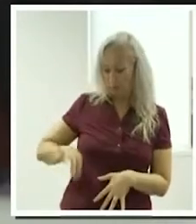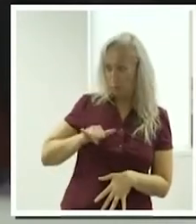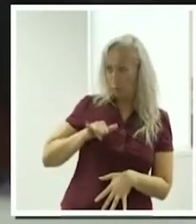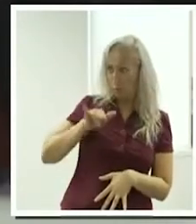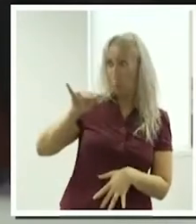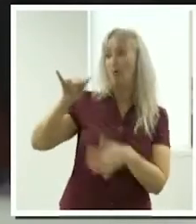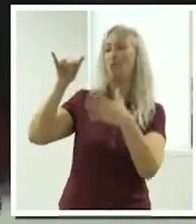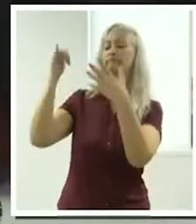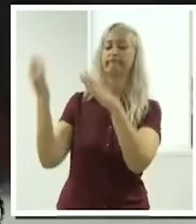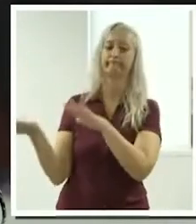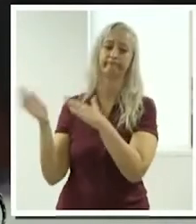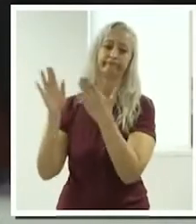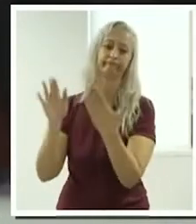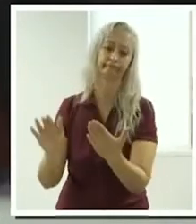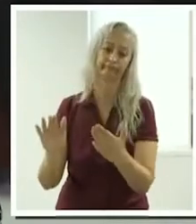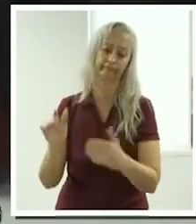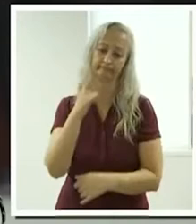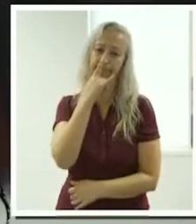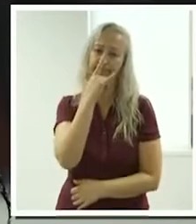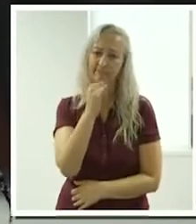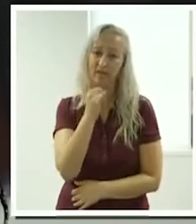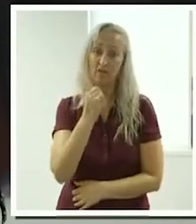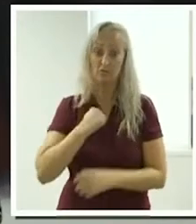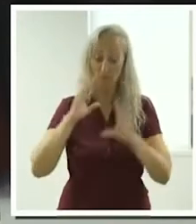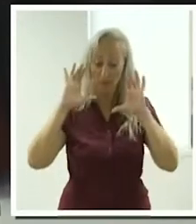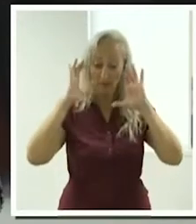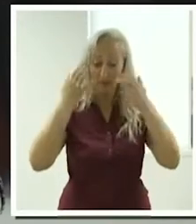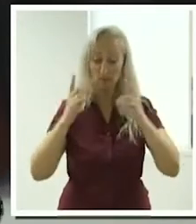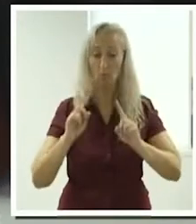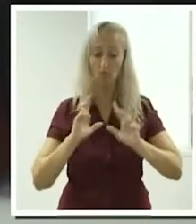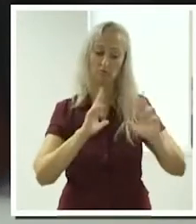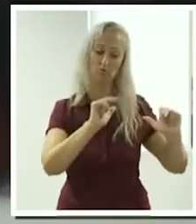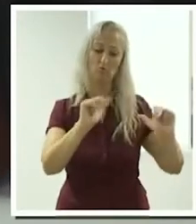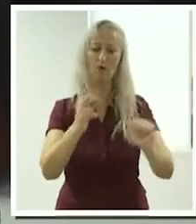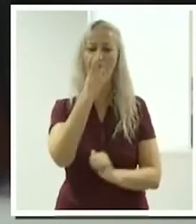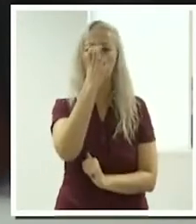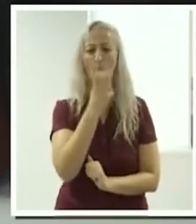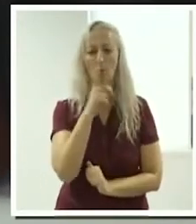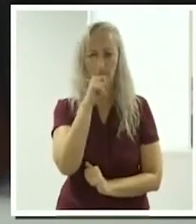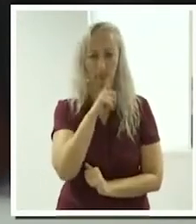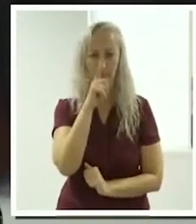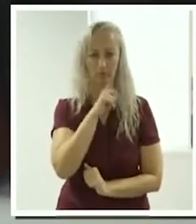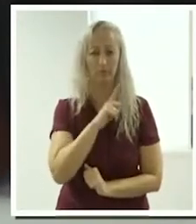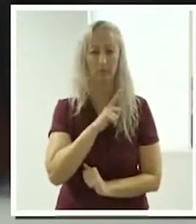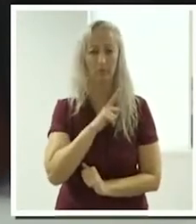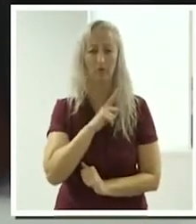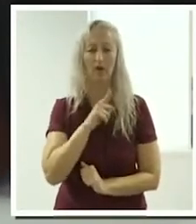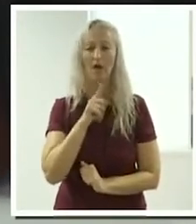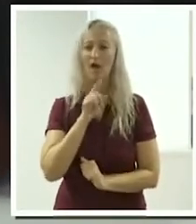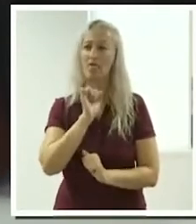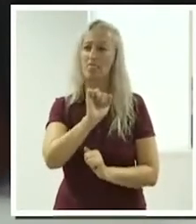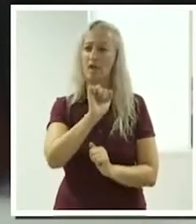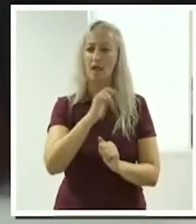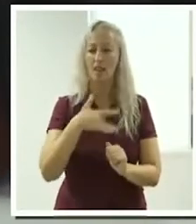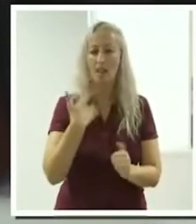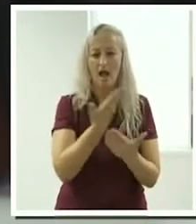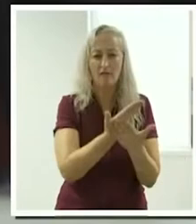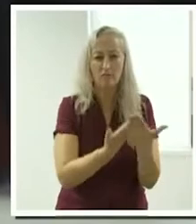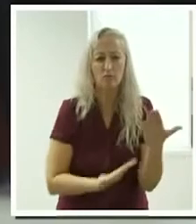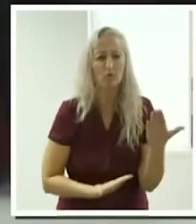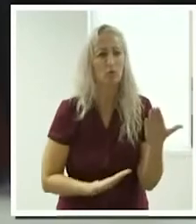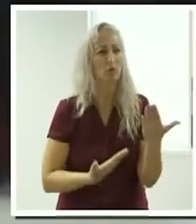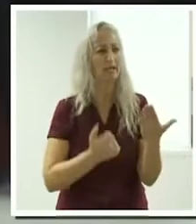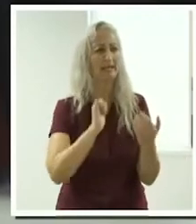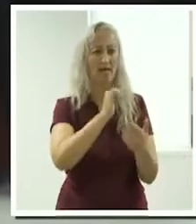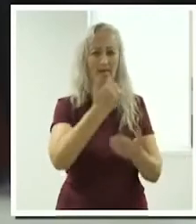on. So, my passion was to look after the elderly and I just found them, their life stories and their histories and